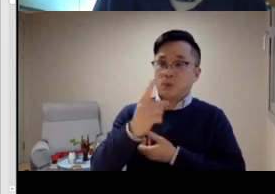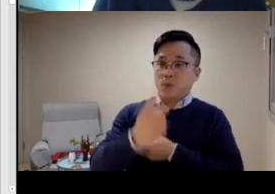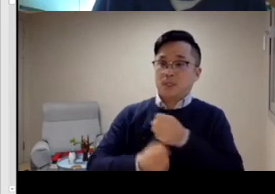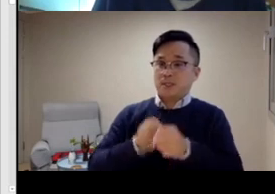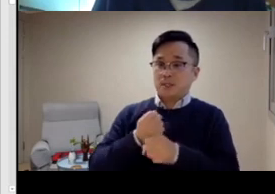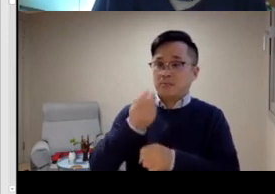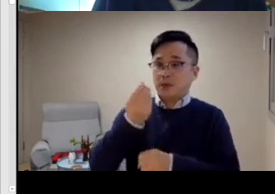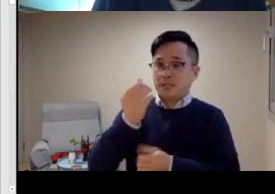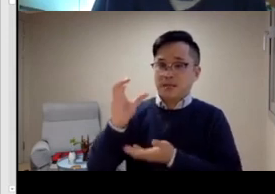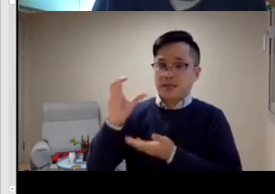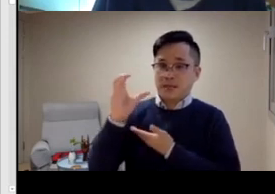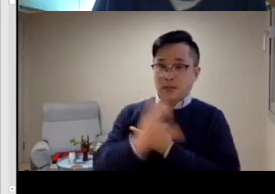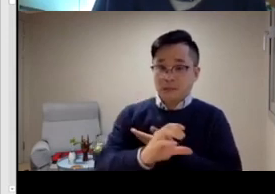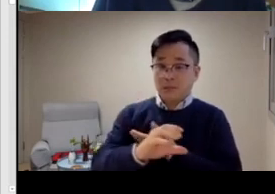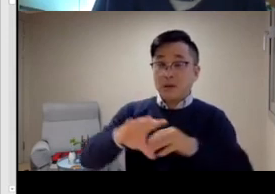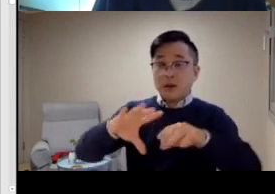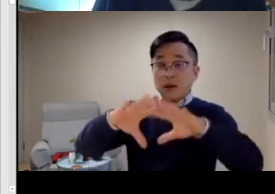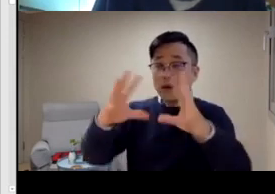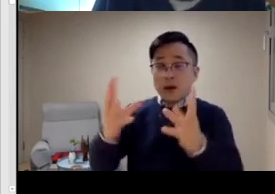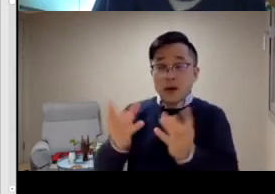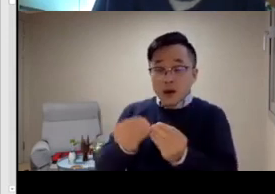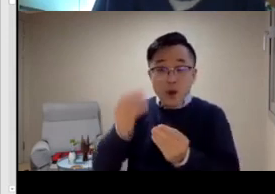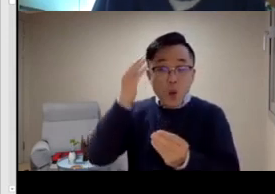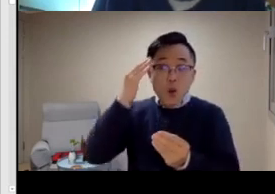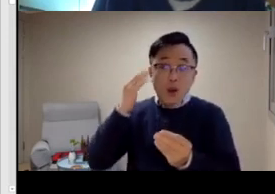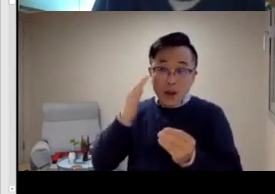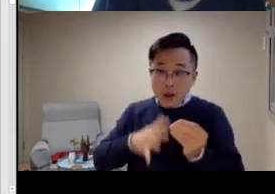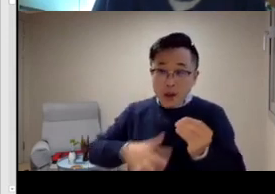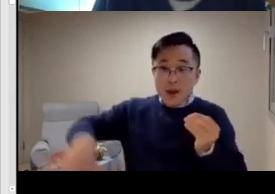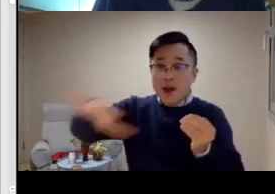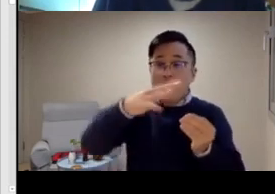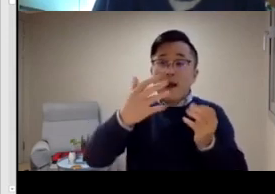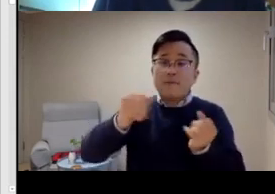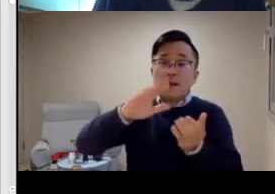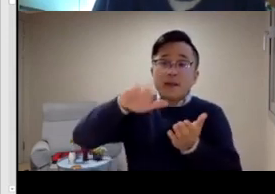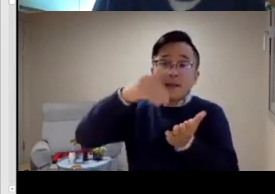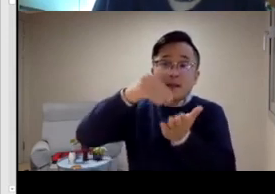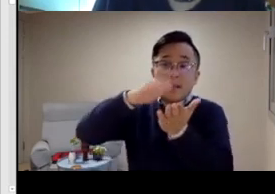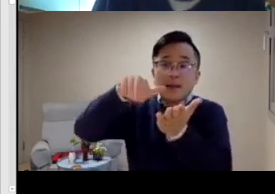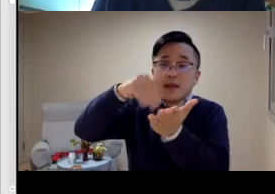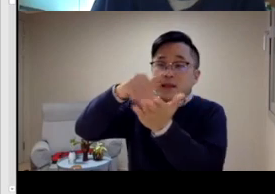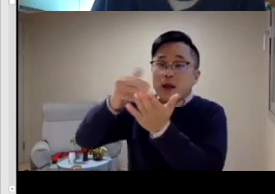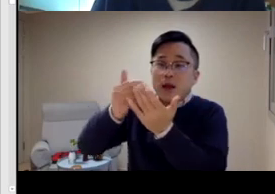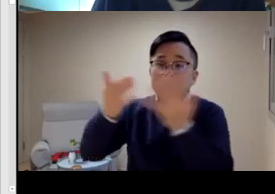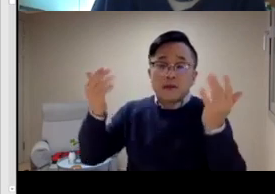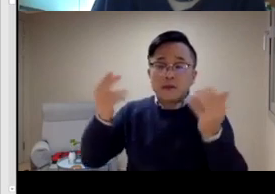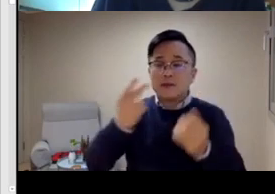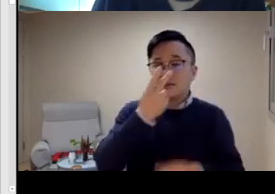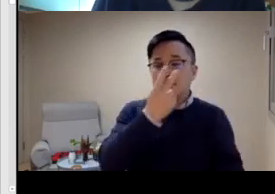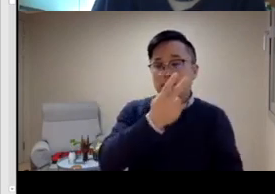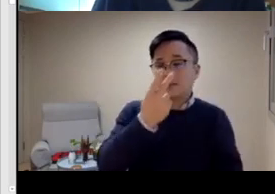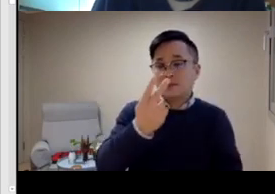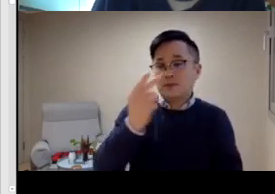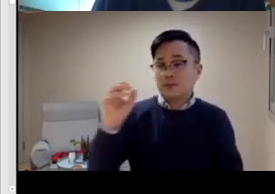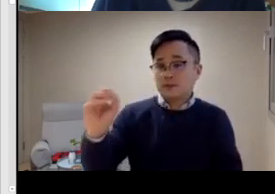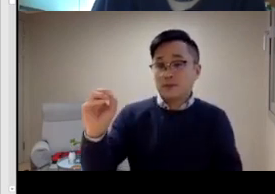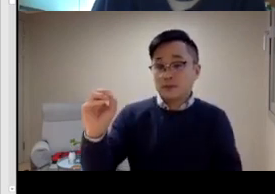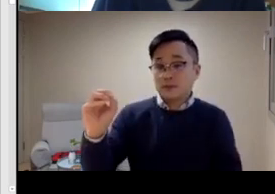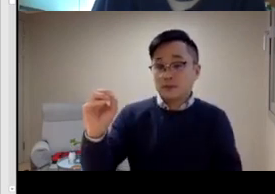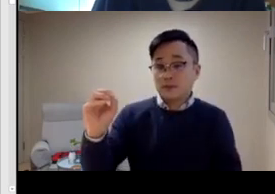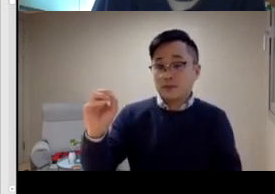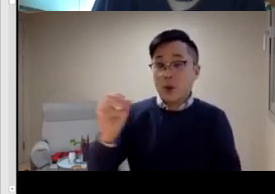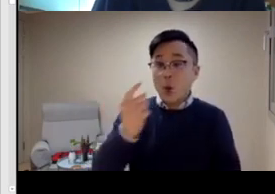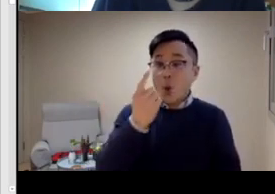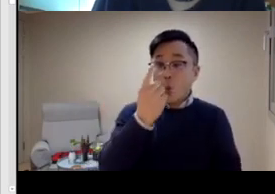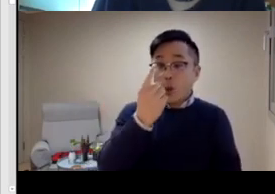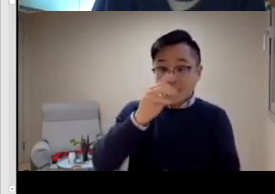putting in a lot of money into the interpreting services network. And this has created an